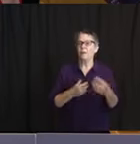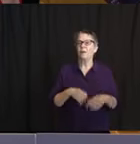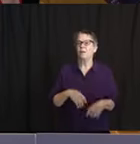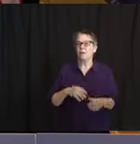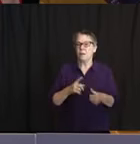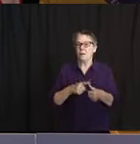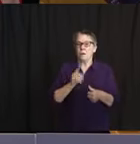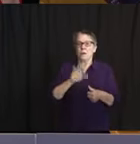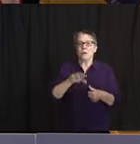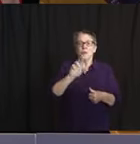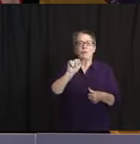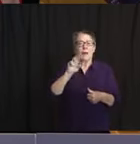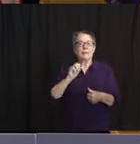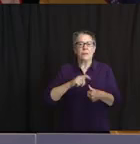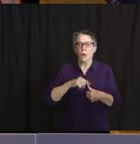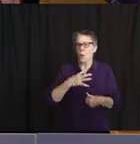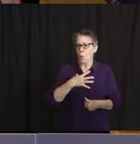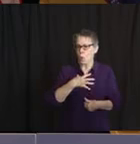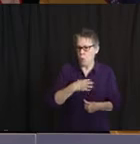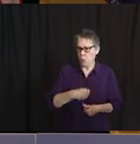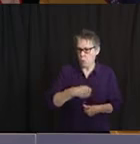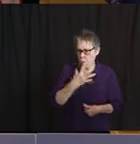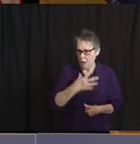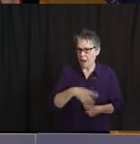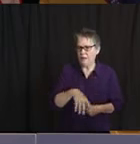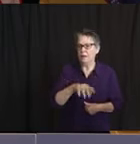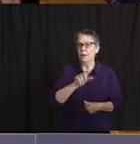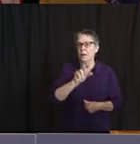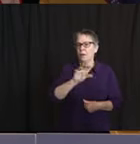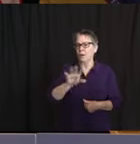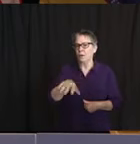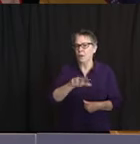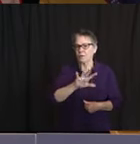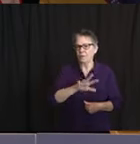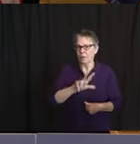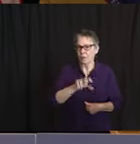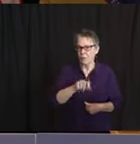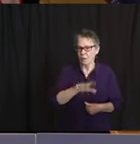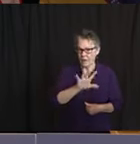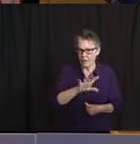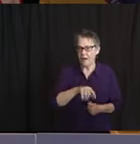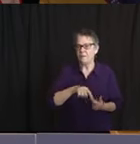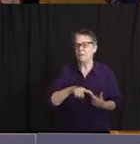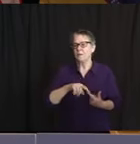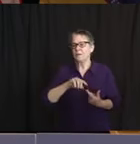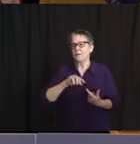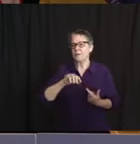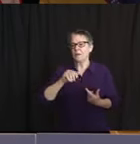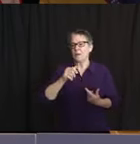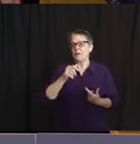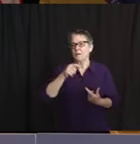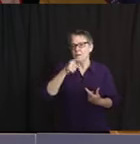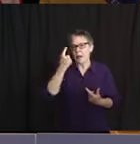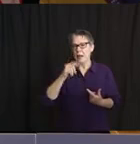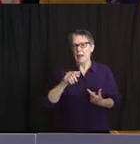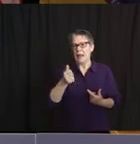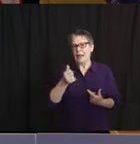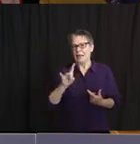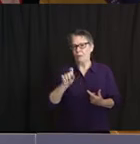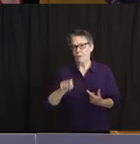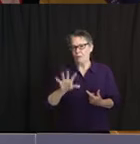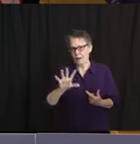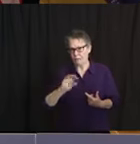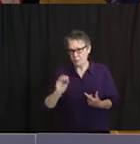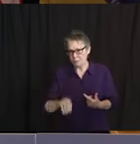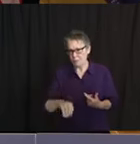White, 53.5. Black, 18.5. Hispanic, 19.3. Asian,